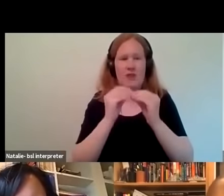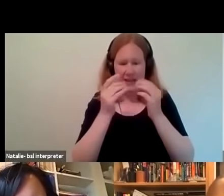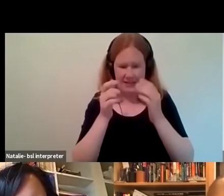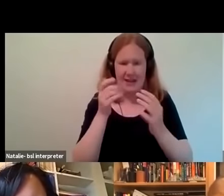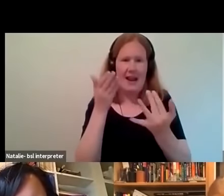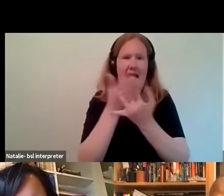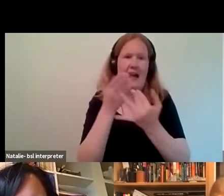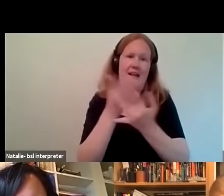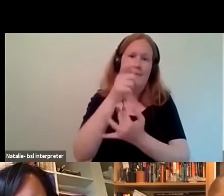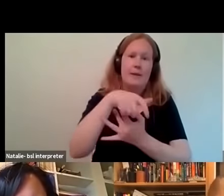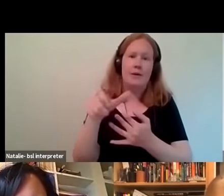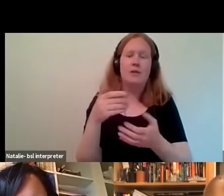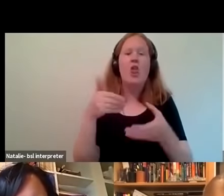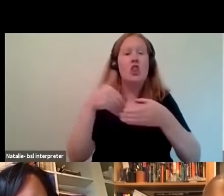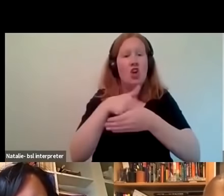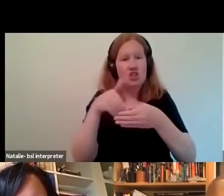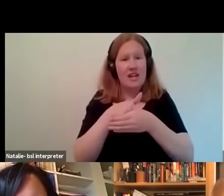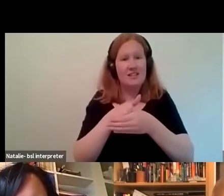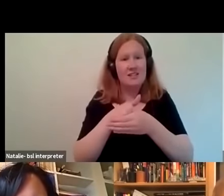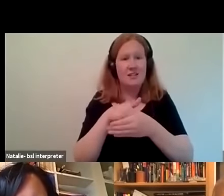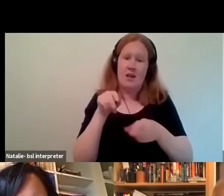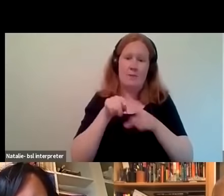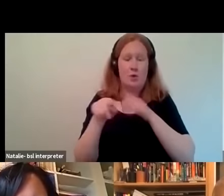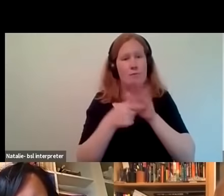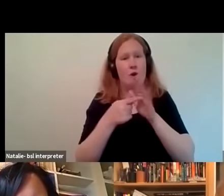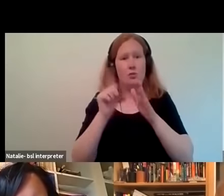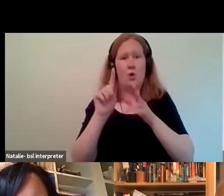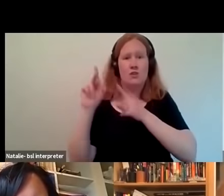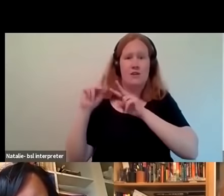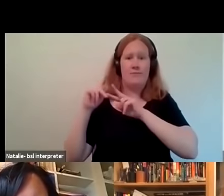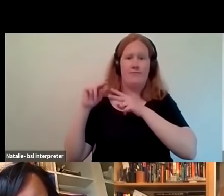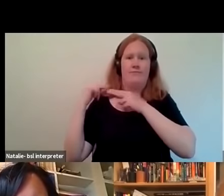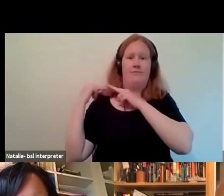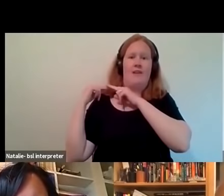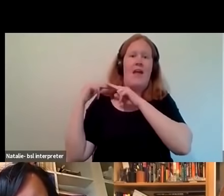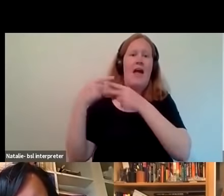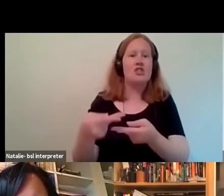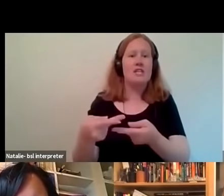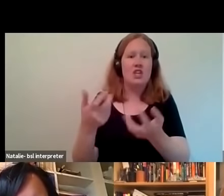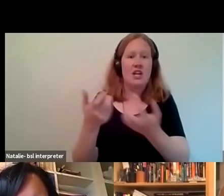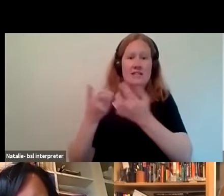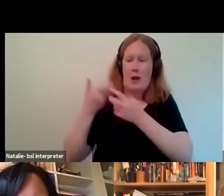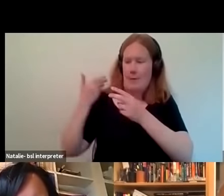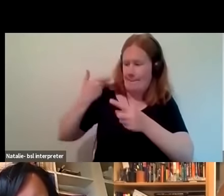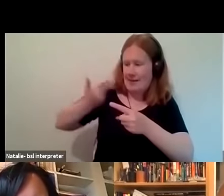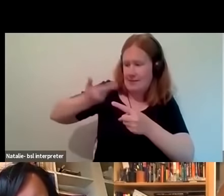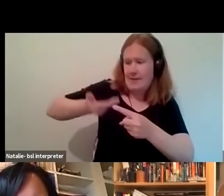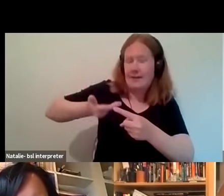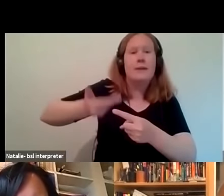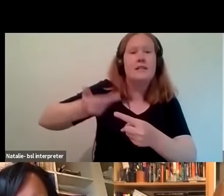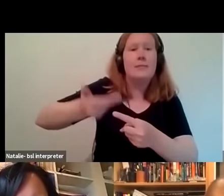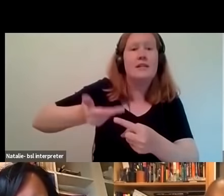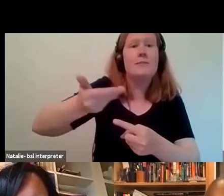content of the film is really heritage um through music and how that heritage is passed on and uh